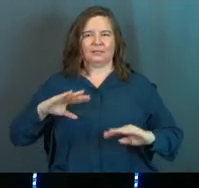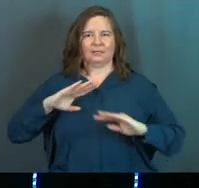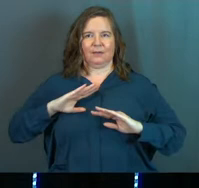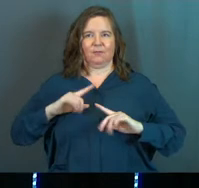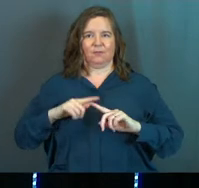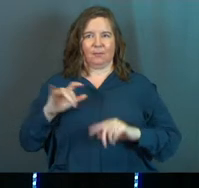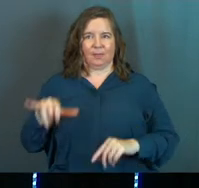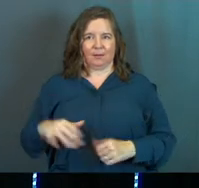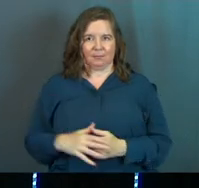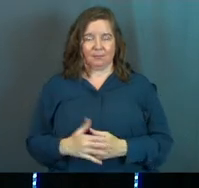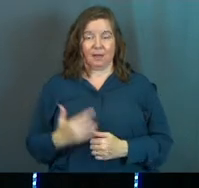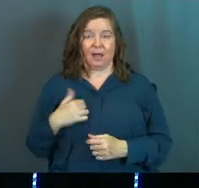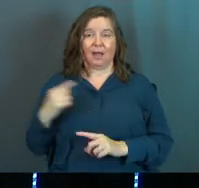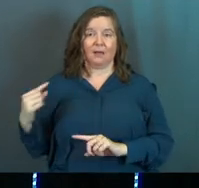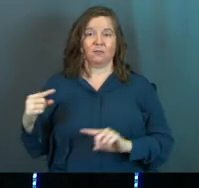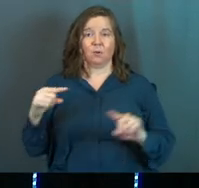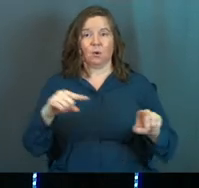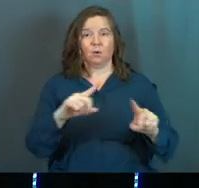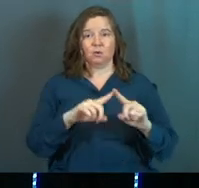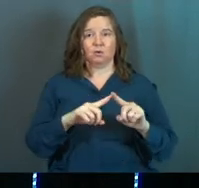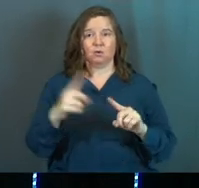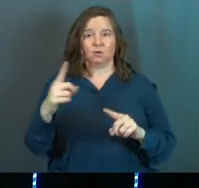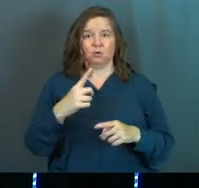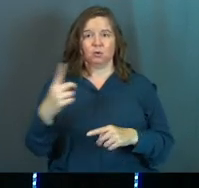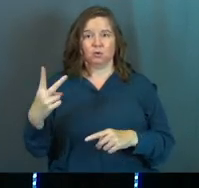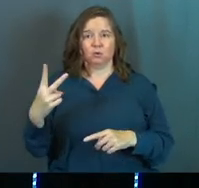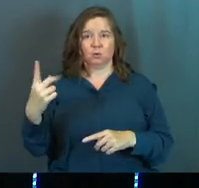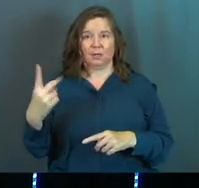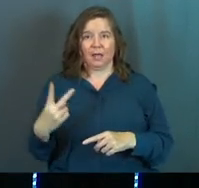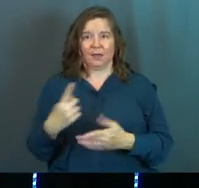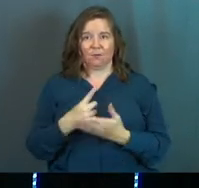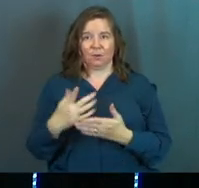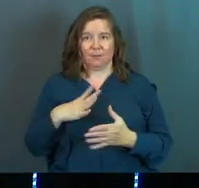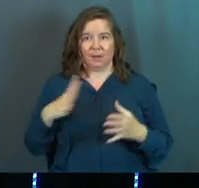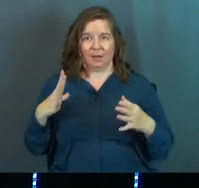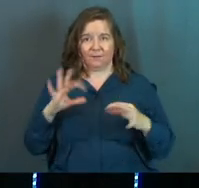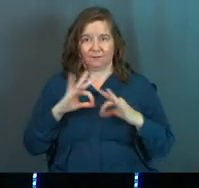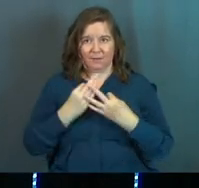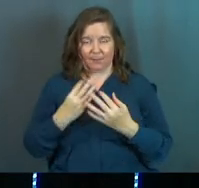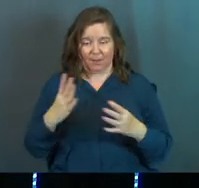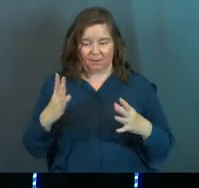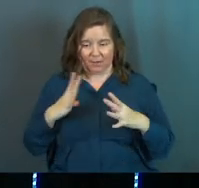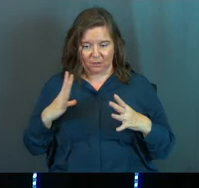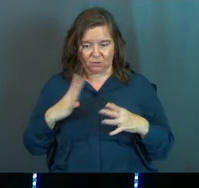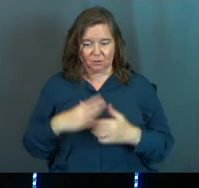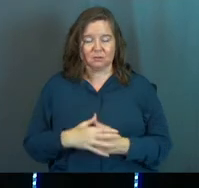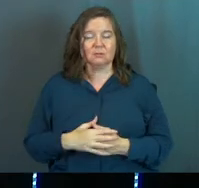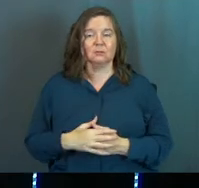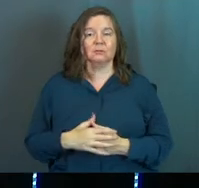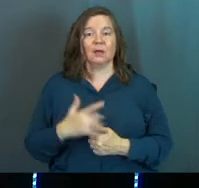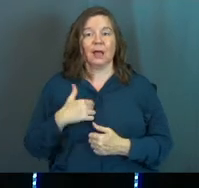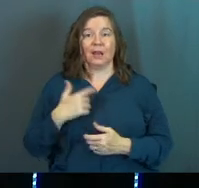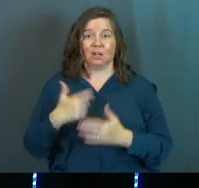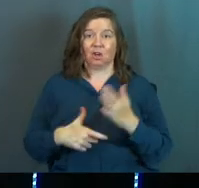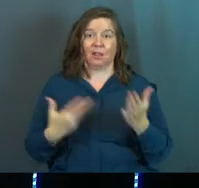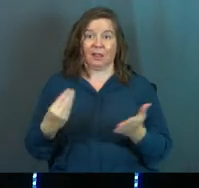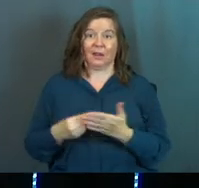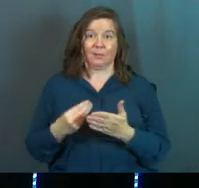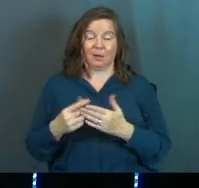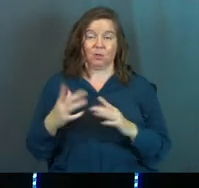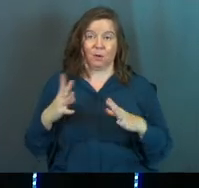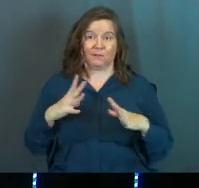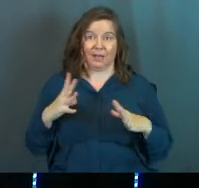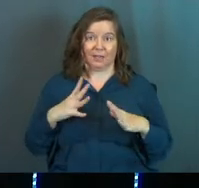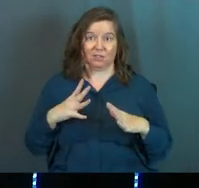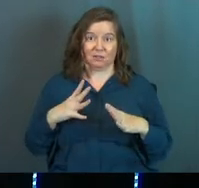from that. I got to go two and a half weeks with my family on vacation, and it cost a lot of money to